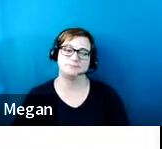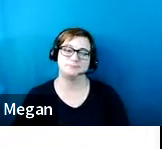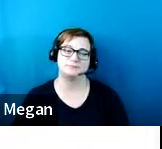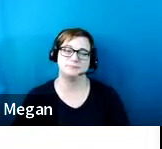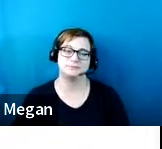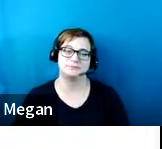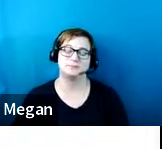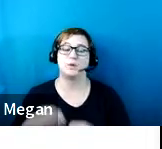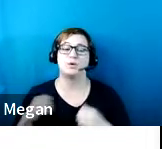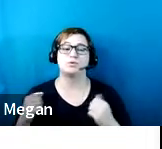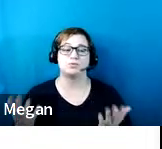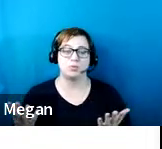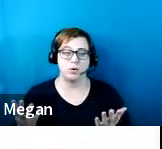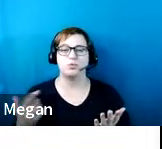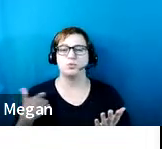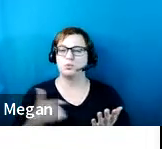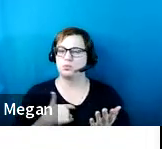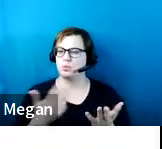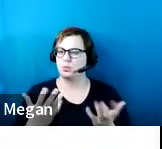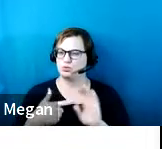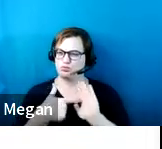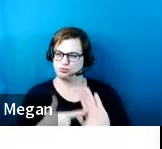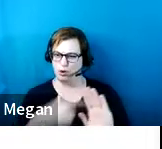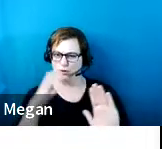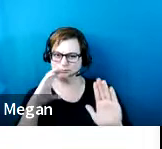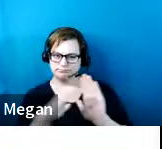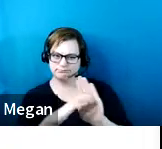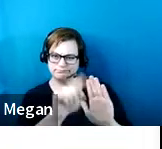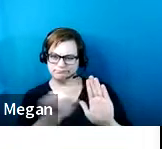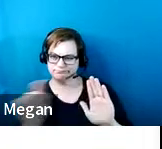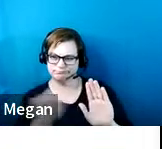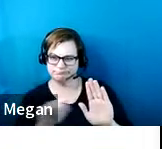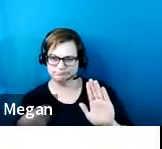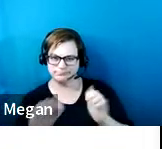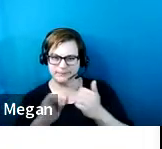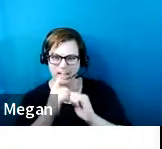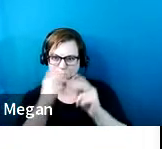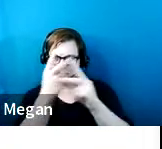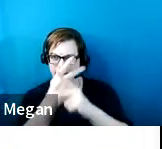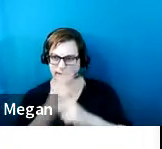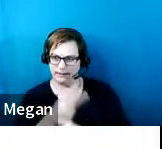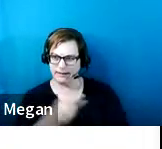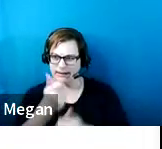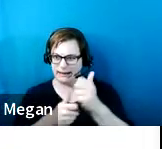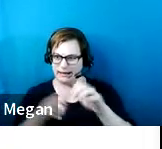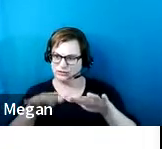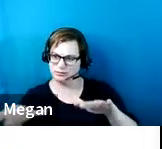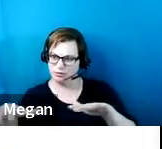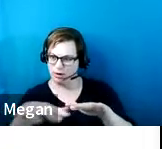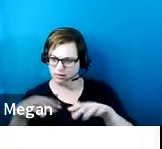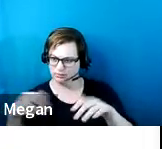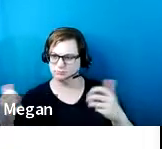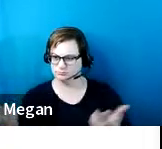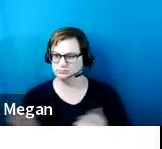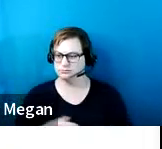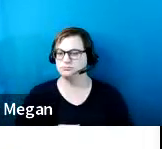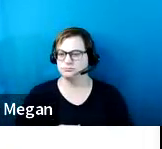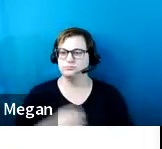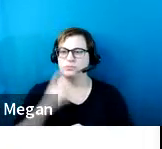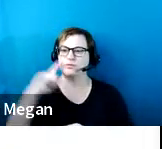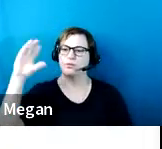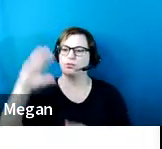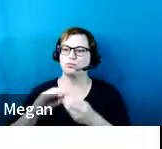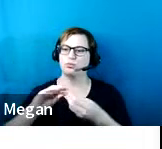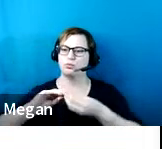And so we wanted to kind of show through this example of how you would calculate each lot in terms of the total